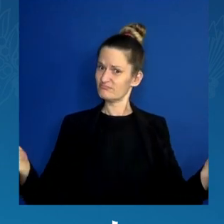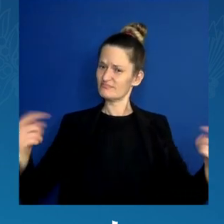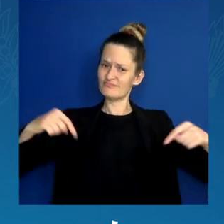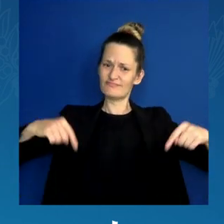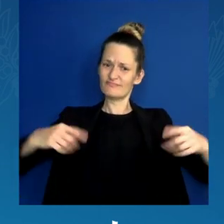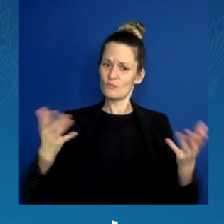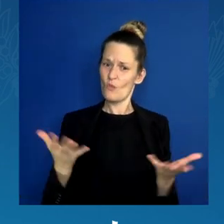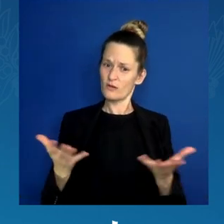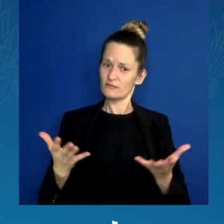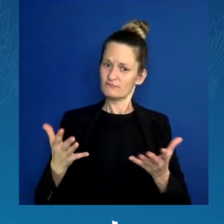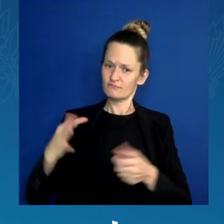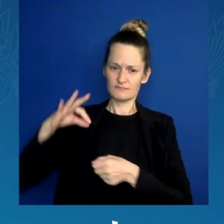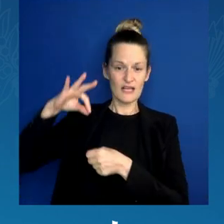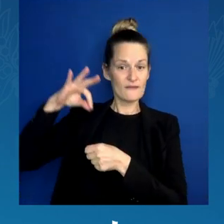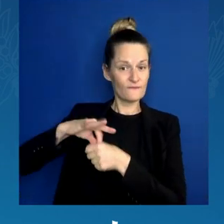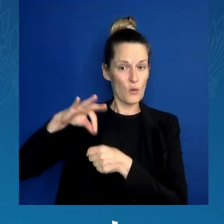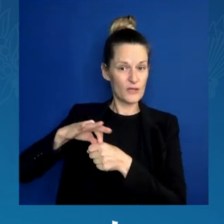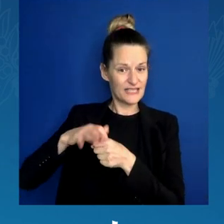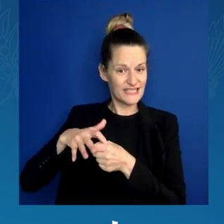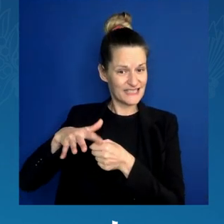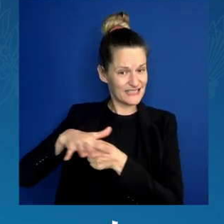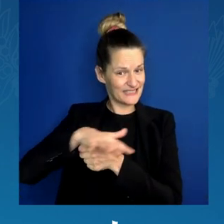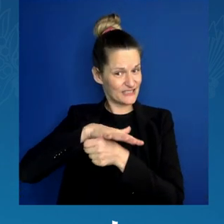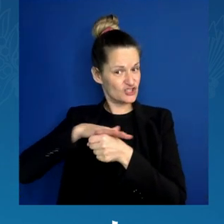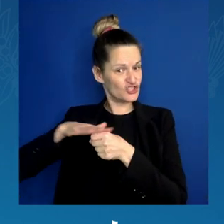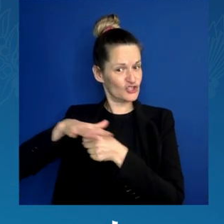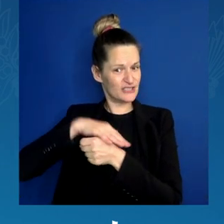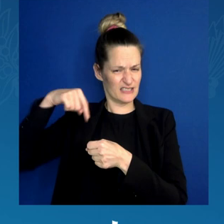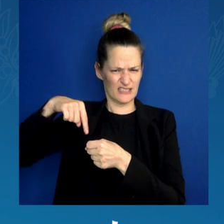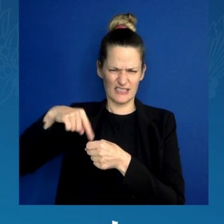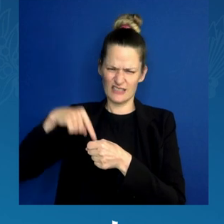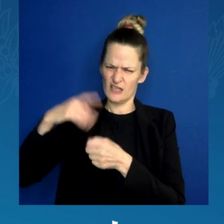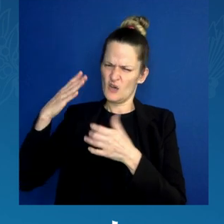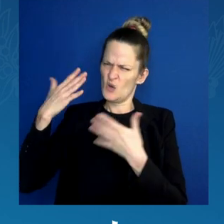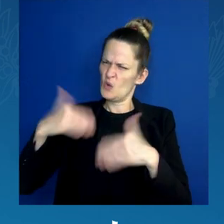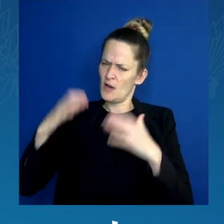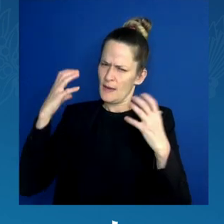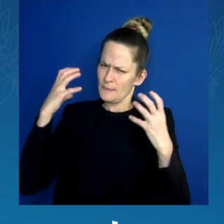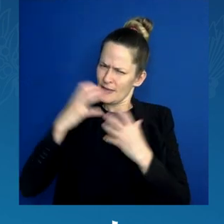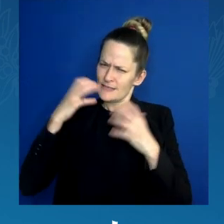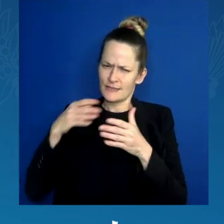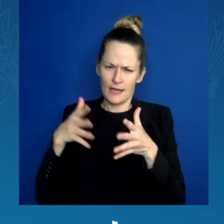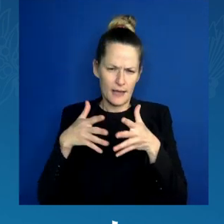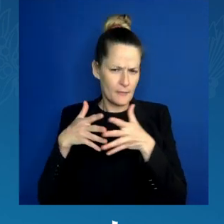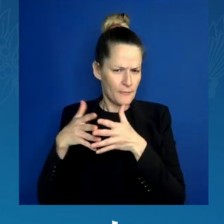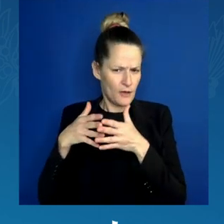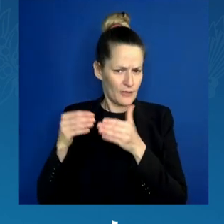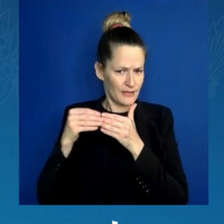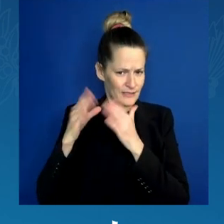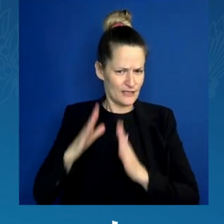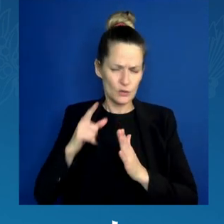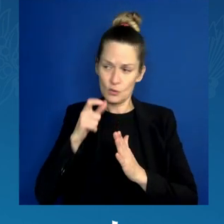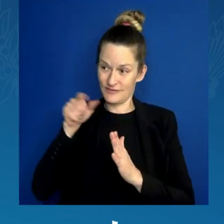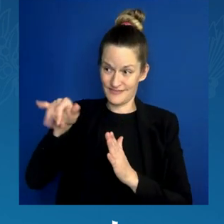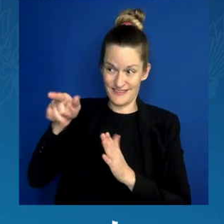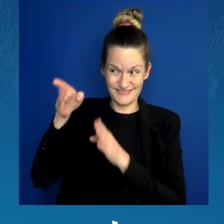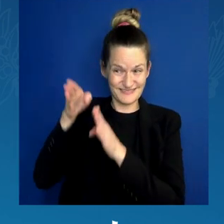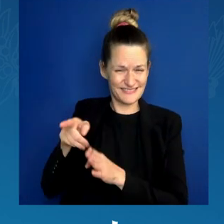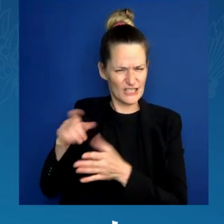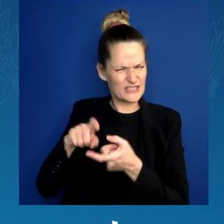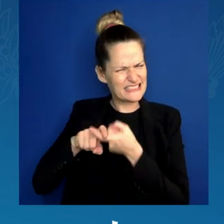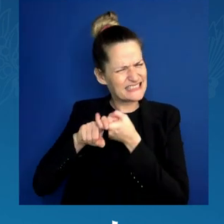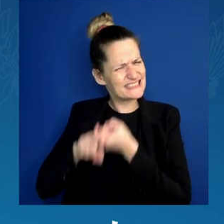American leader who is also a dear friend to me and has been someone that I have looked to